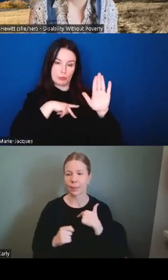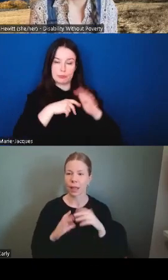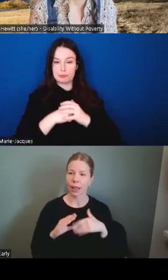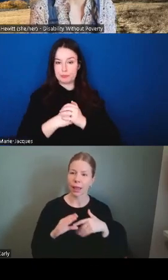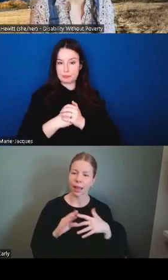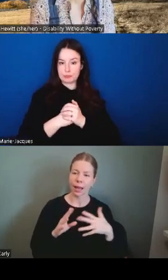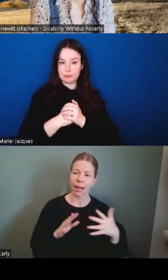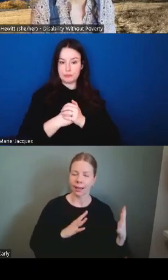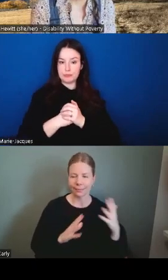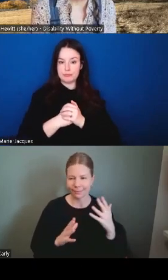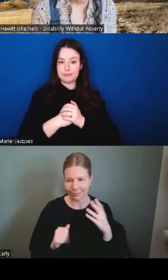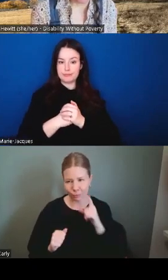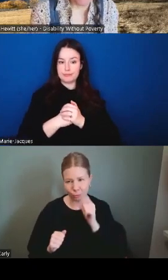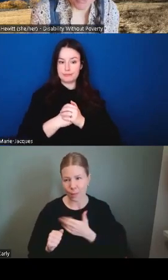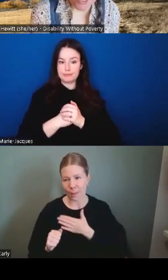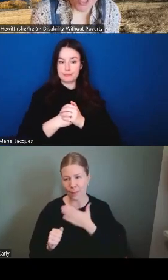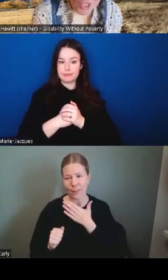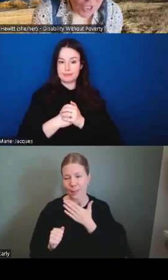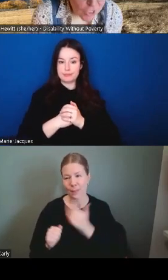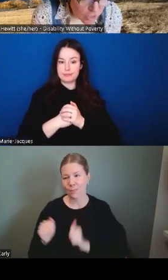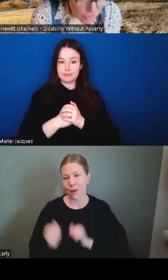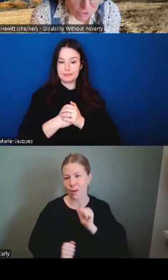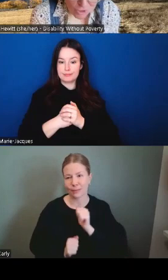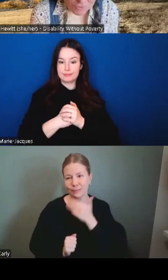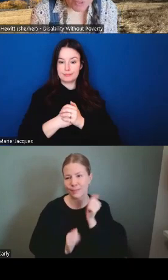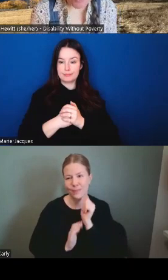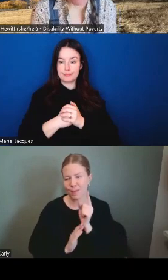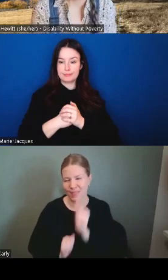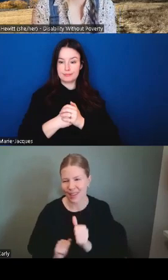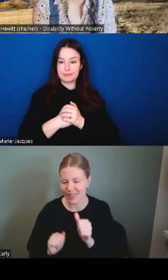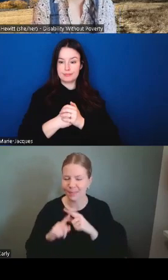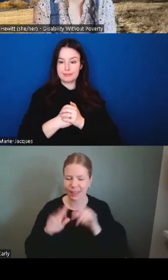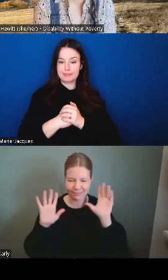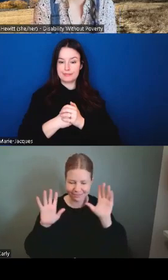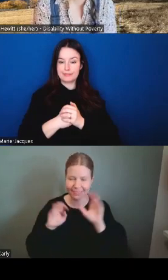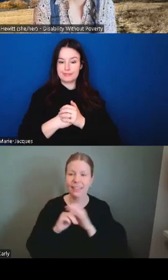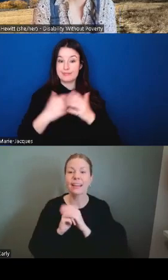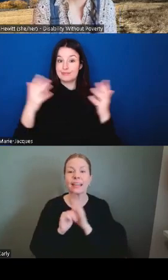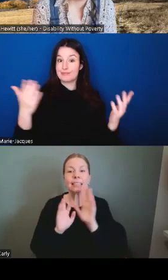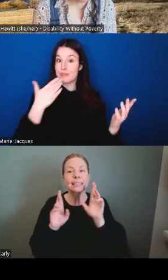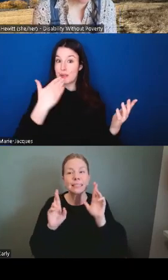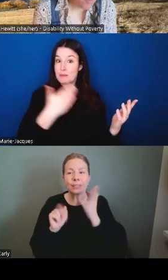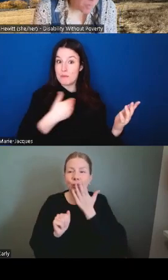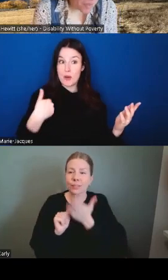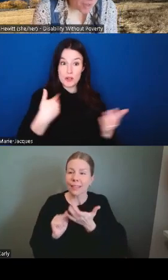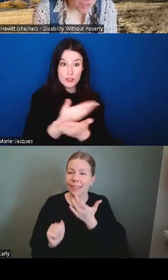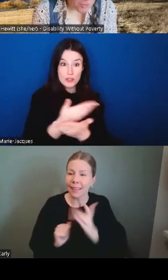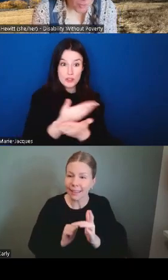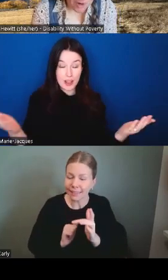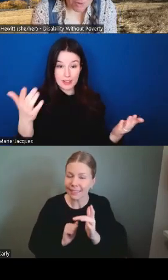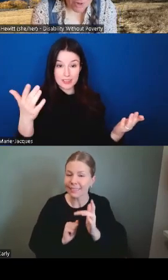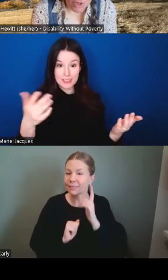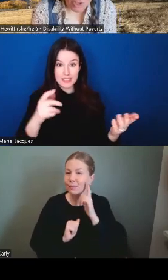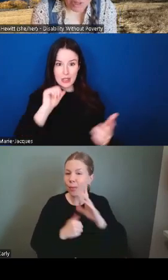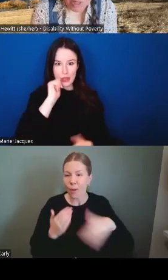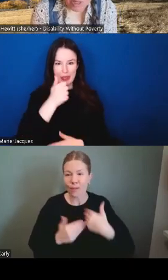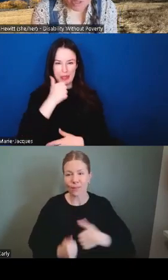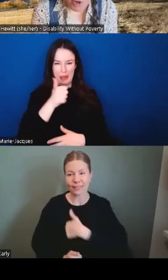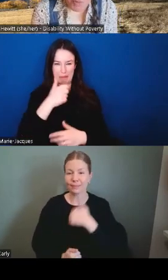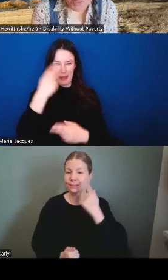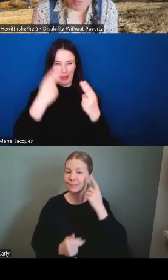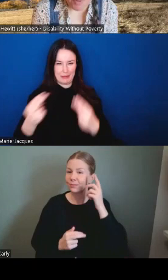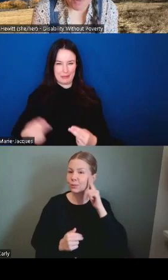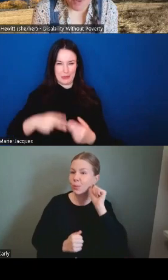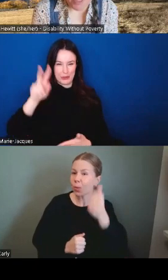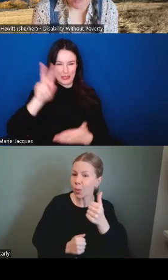anyway let's say good luck to us all for tomorrow um i hope that we are all